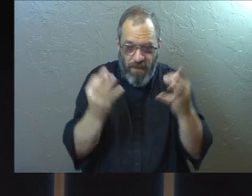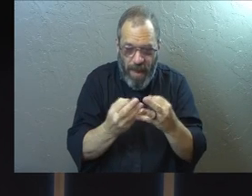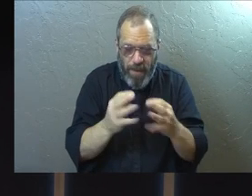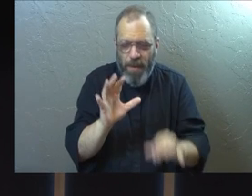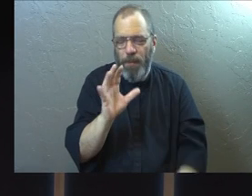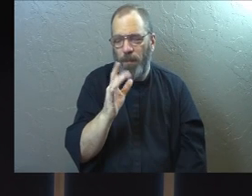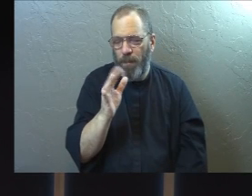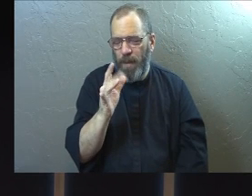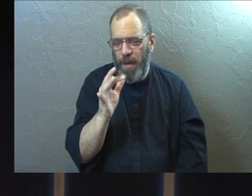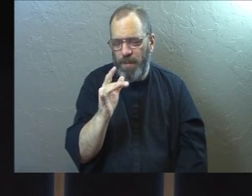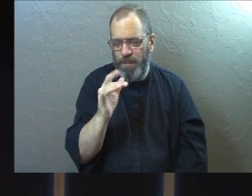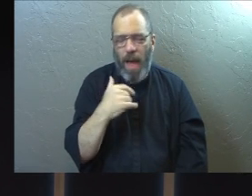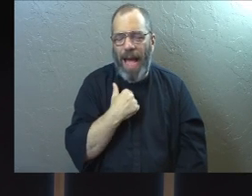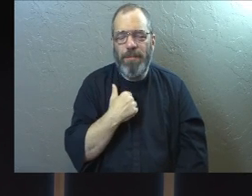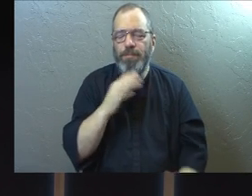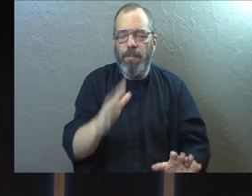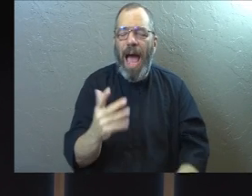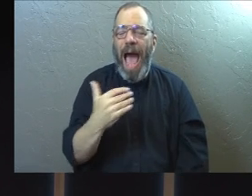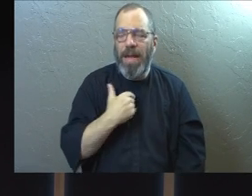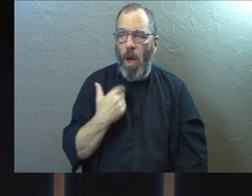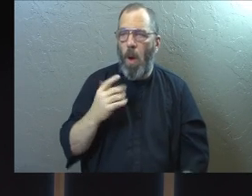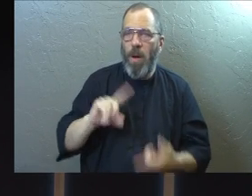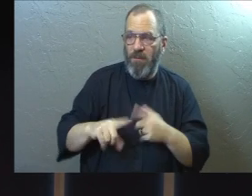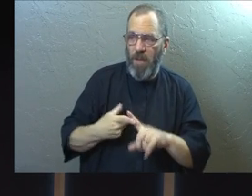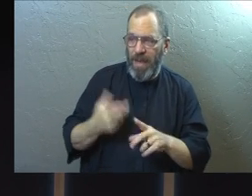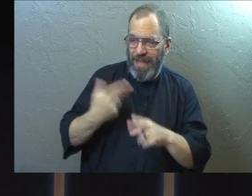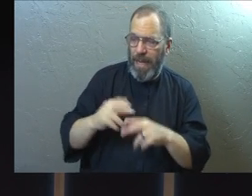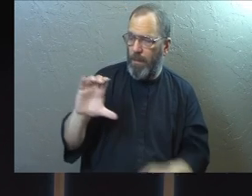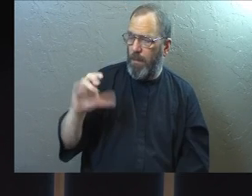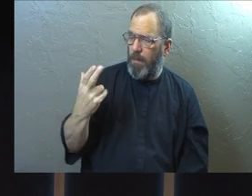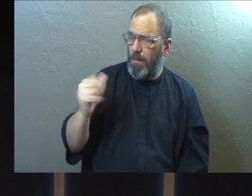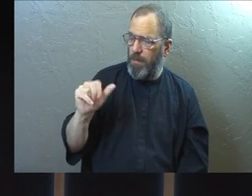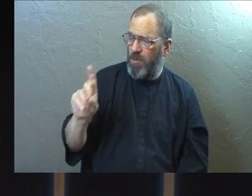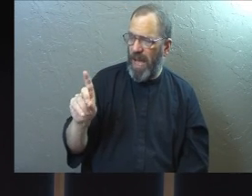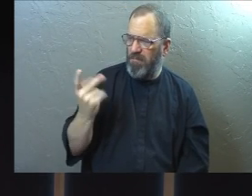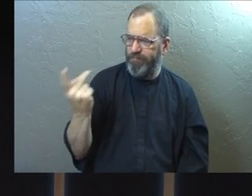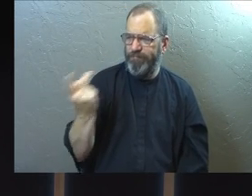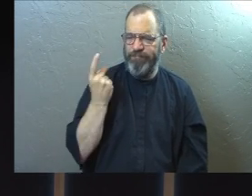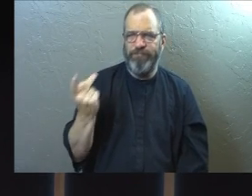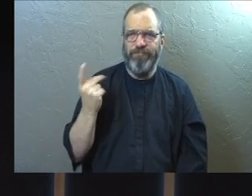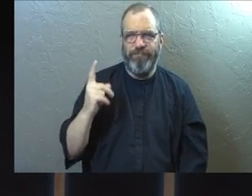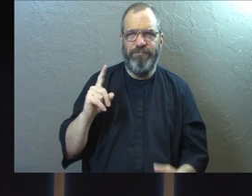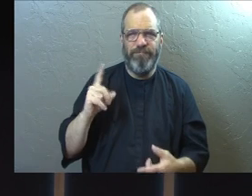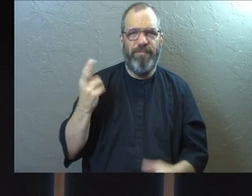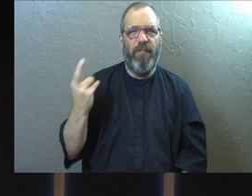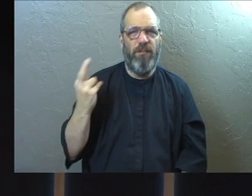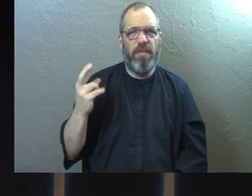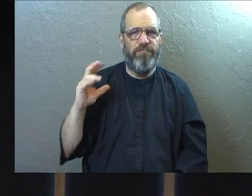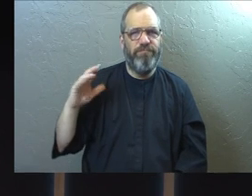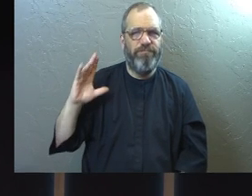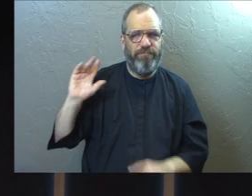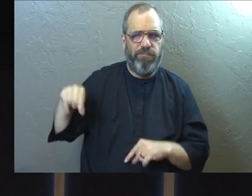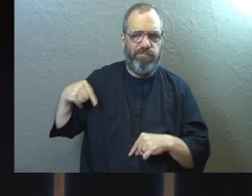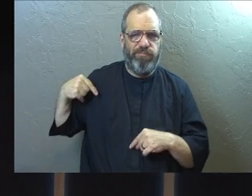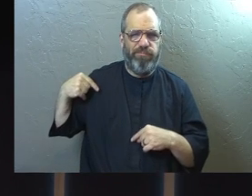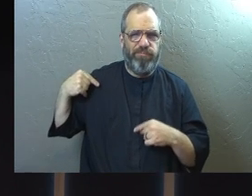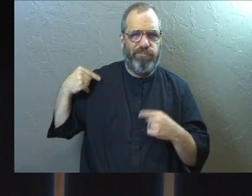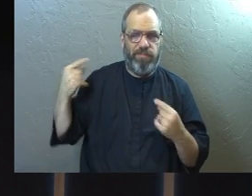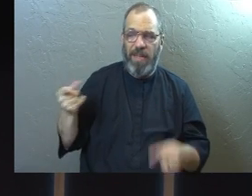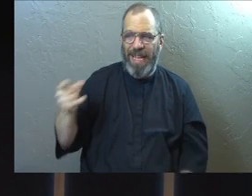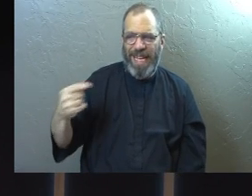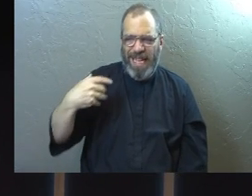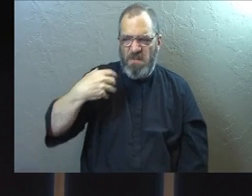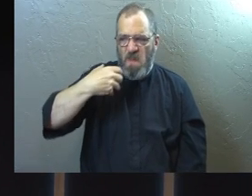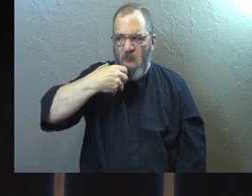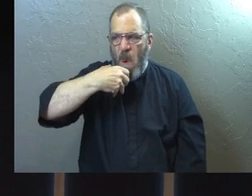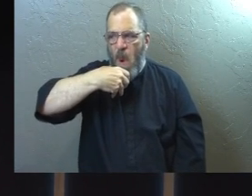I knew, or I know, a close friend of mine. His name's Chad. We've been friends for a long time. And Chad's